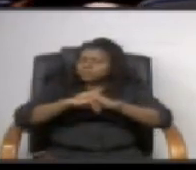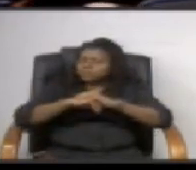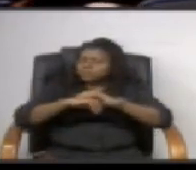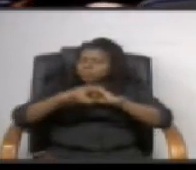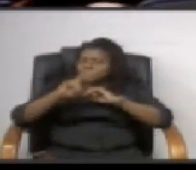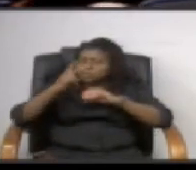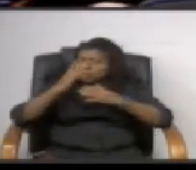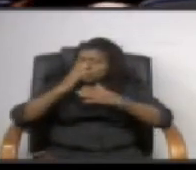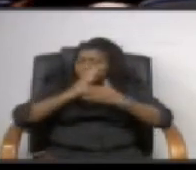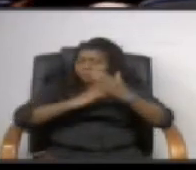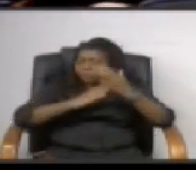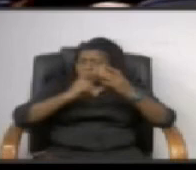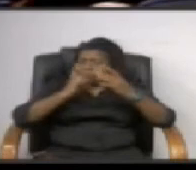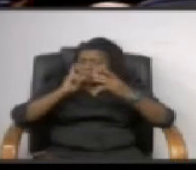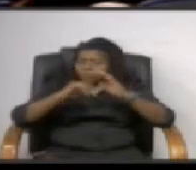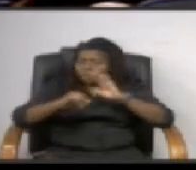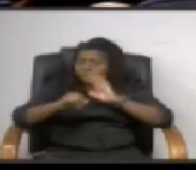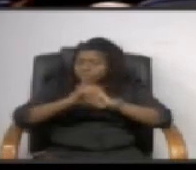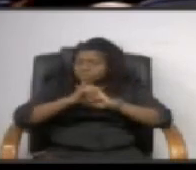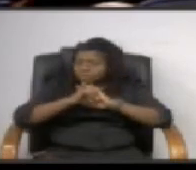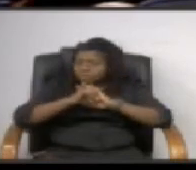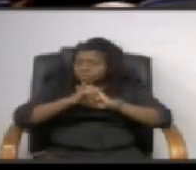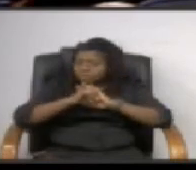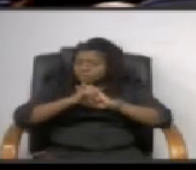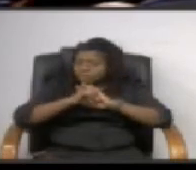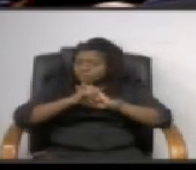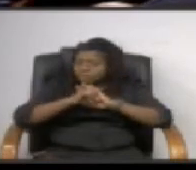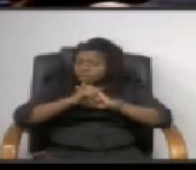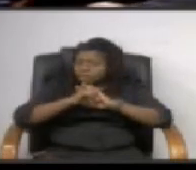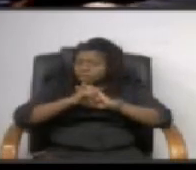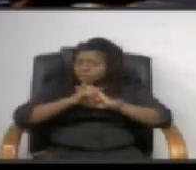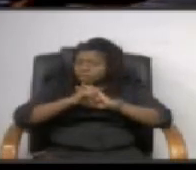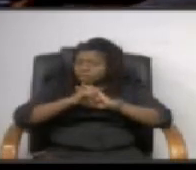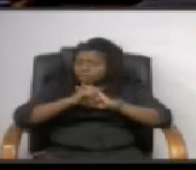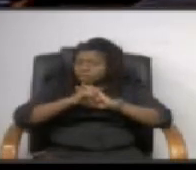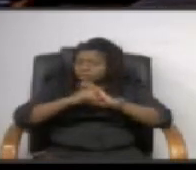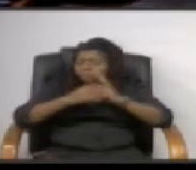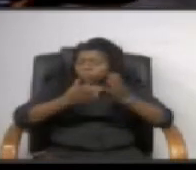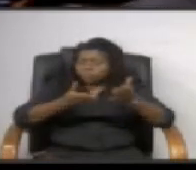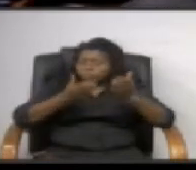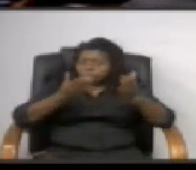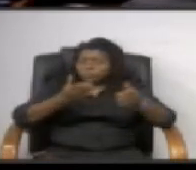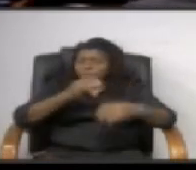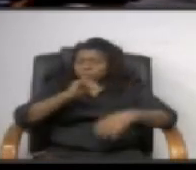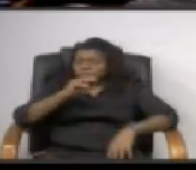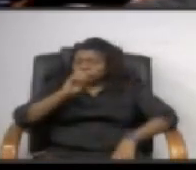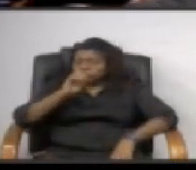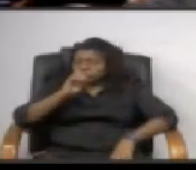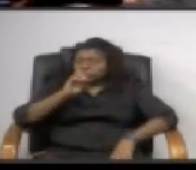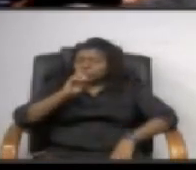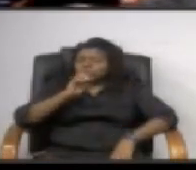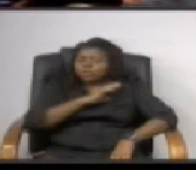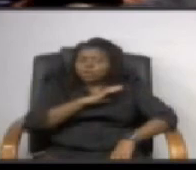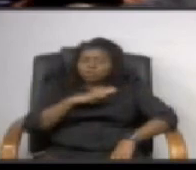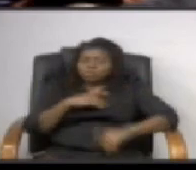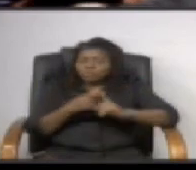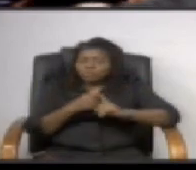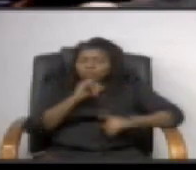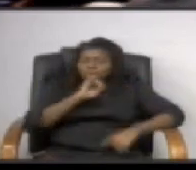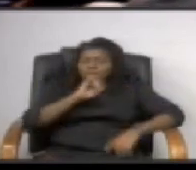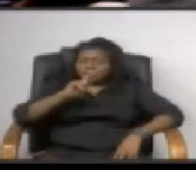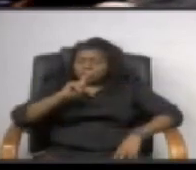this to identify the appropriate quote federal legislation it's been proposed with proposed in june by congressman from illinois